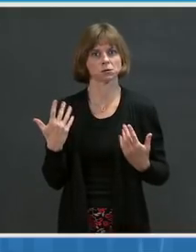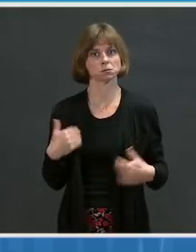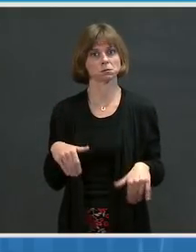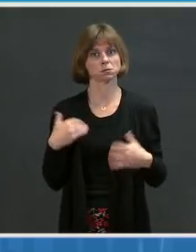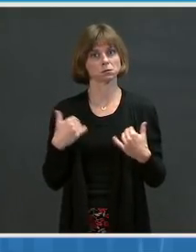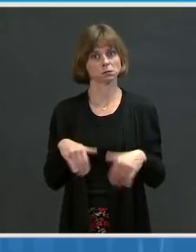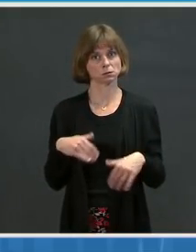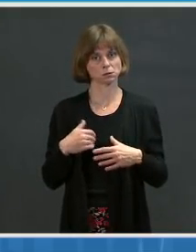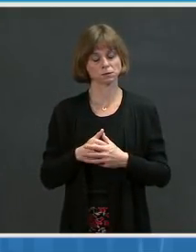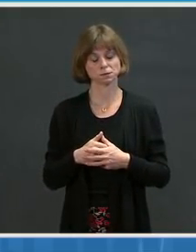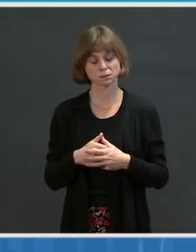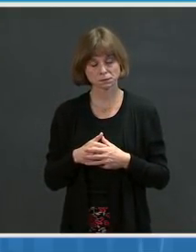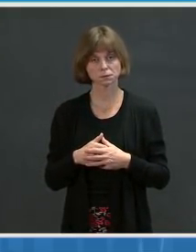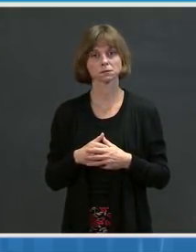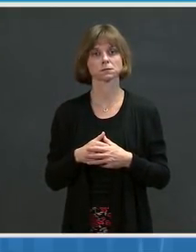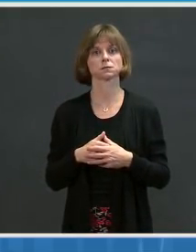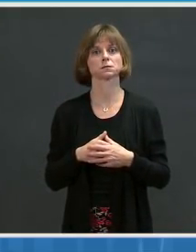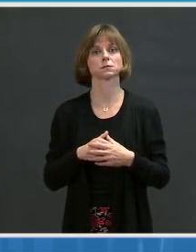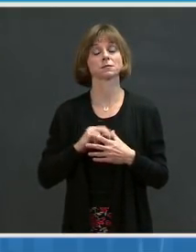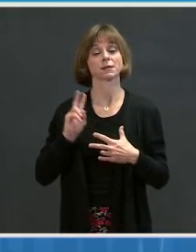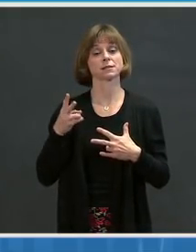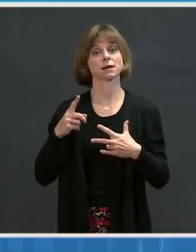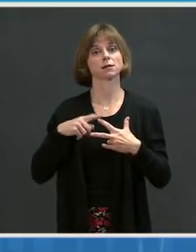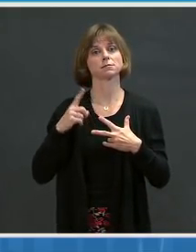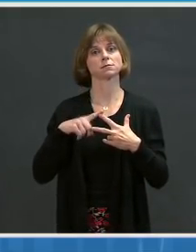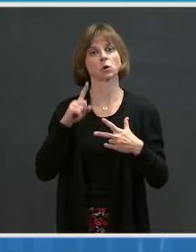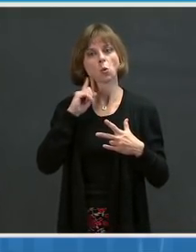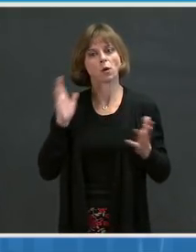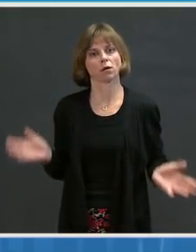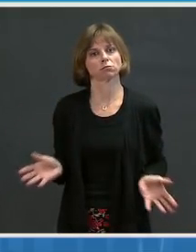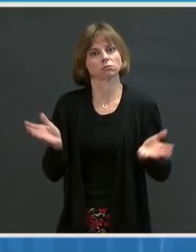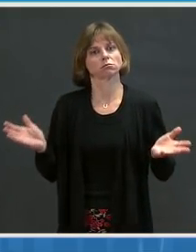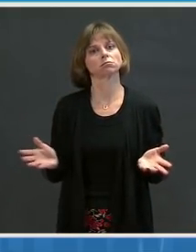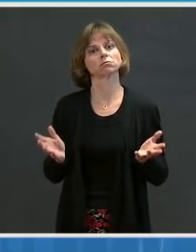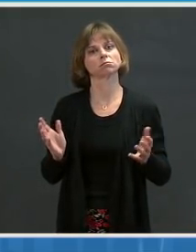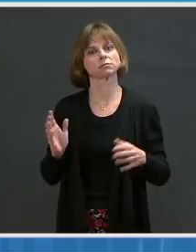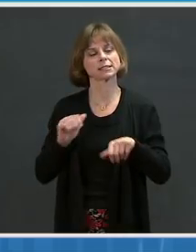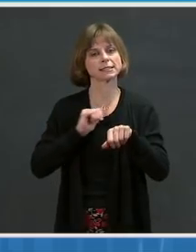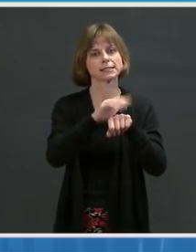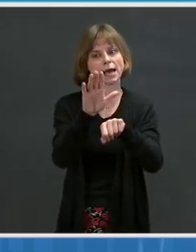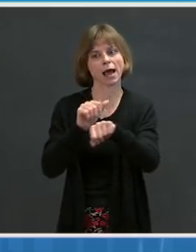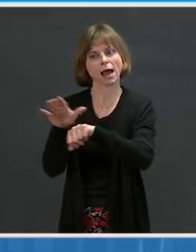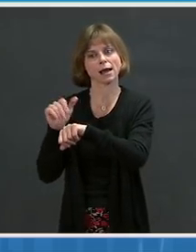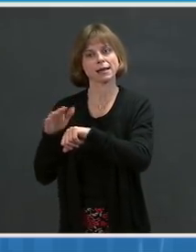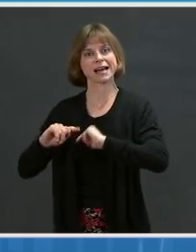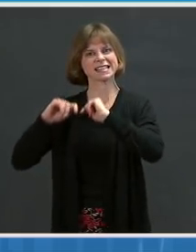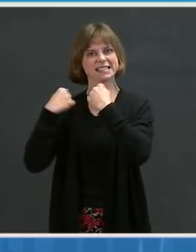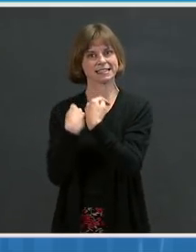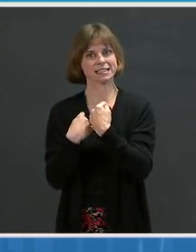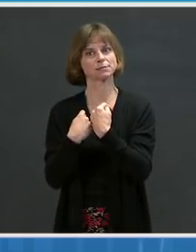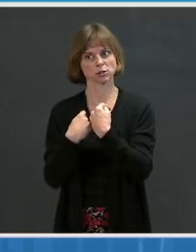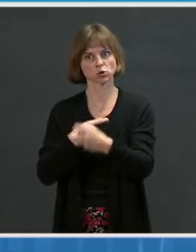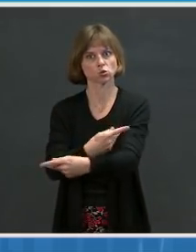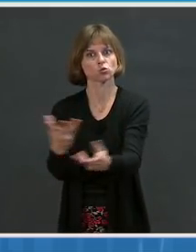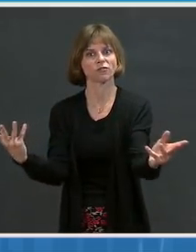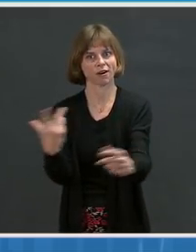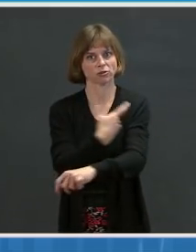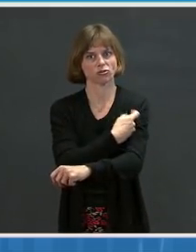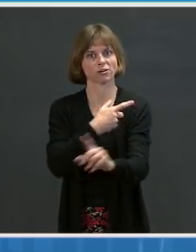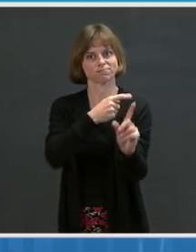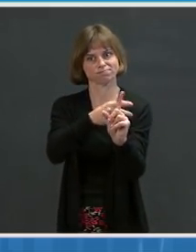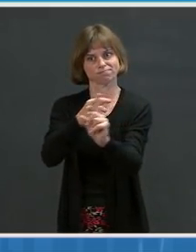Second, we're mobilizing teams to get shots in arms. We've deployed over 800 federal personnel as